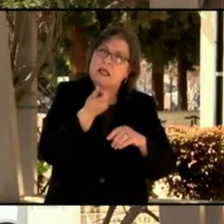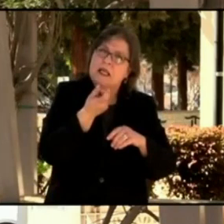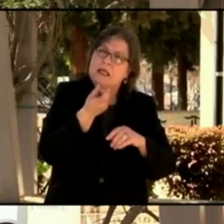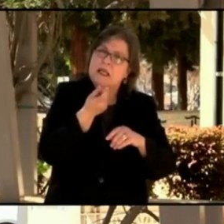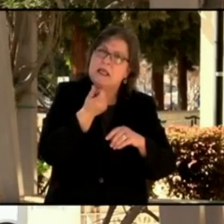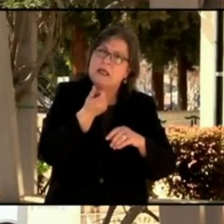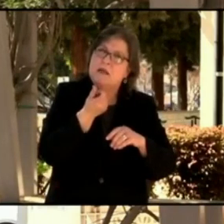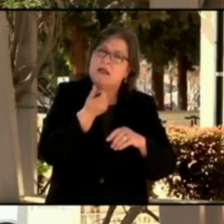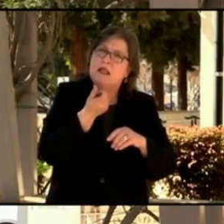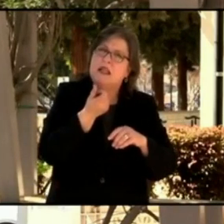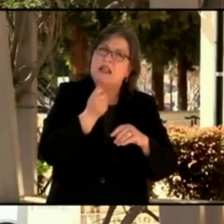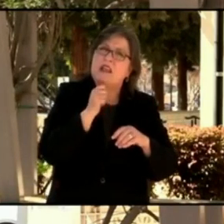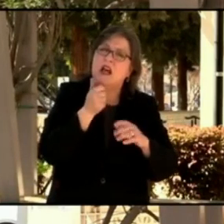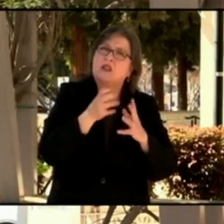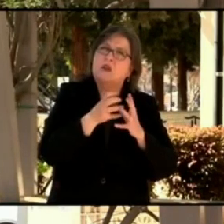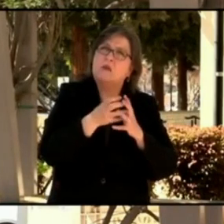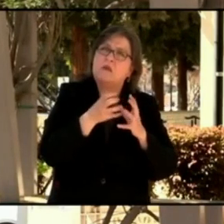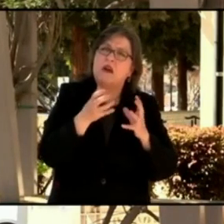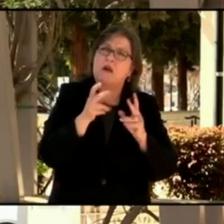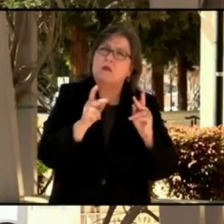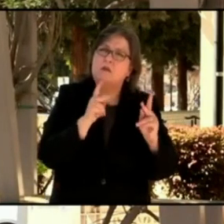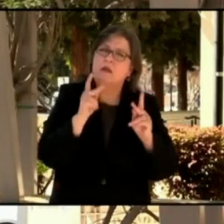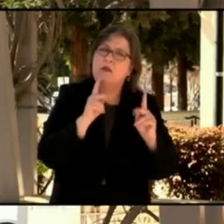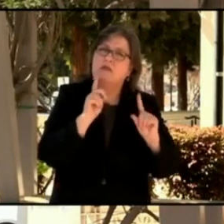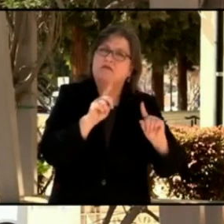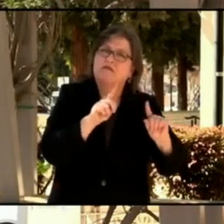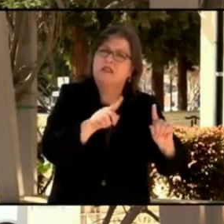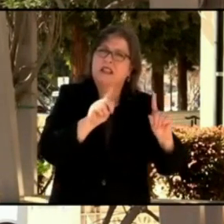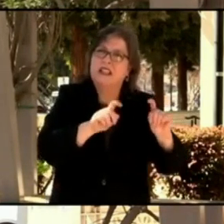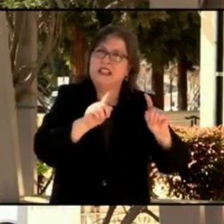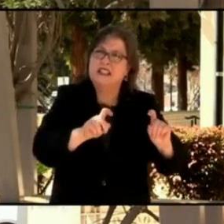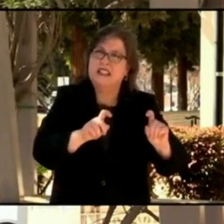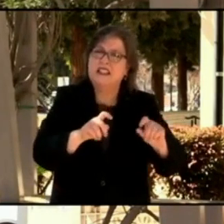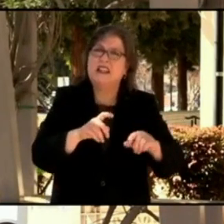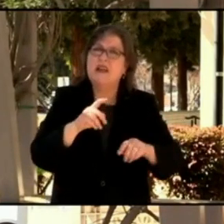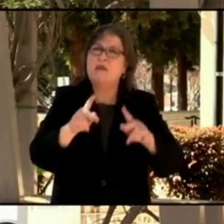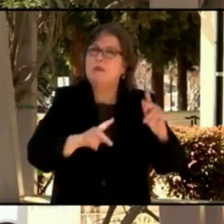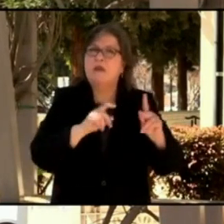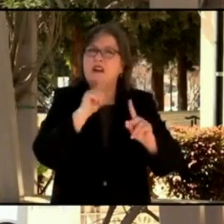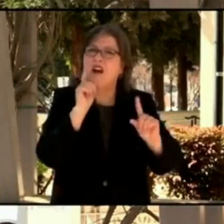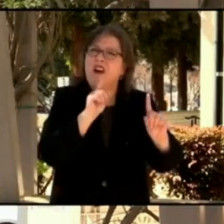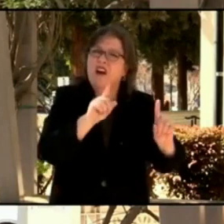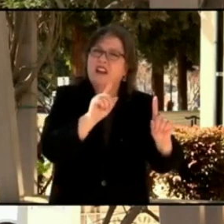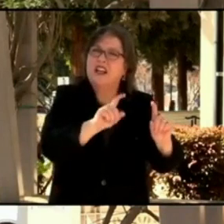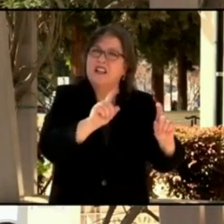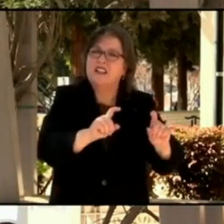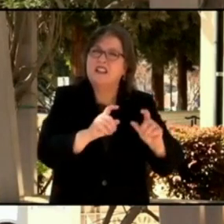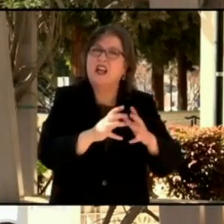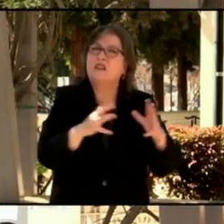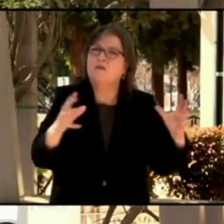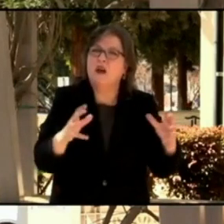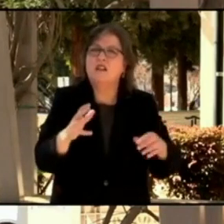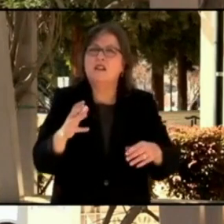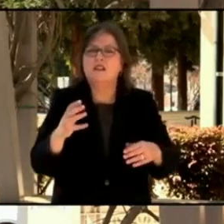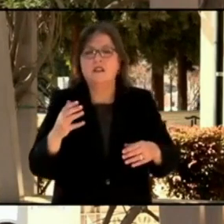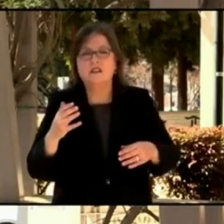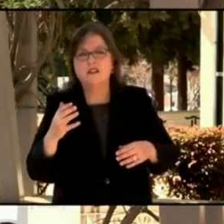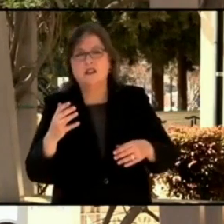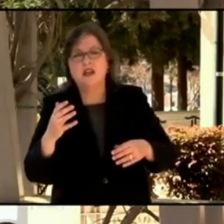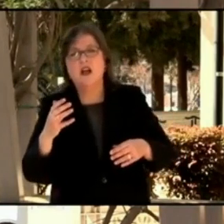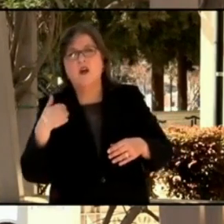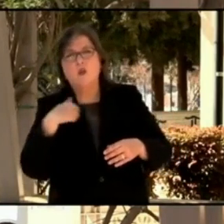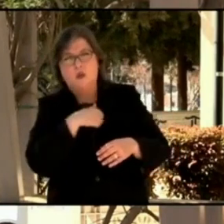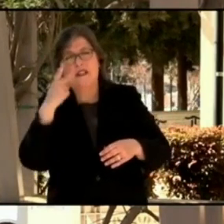testing, the rates of testing are drifting down. They're drifting down faster statewide